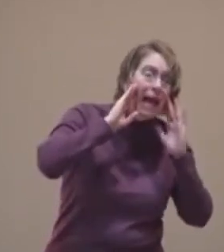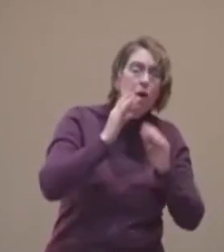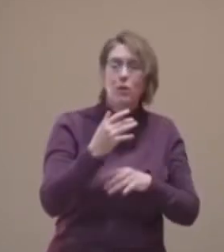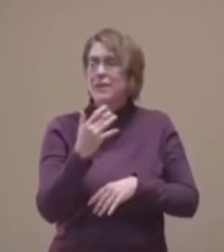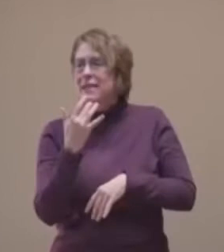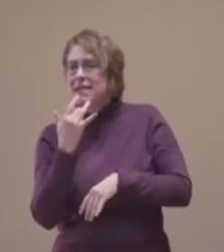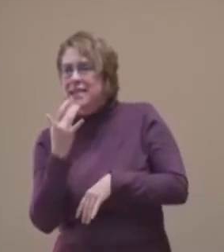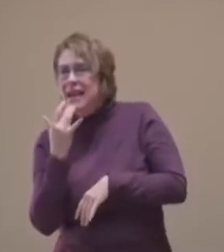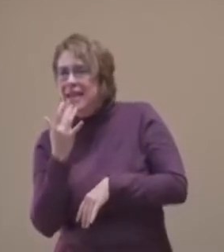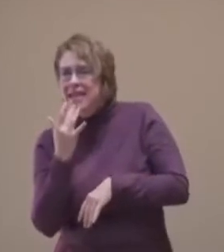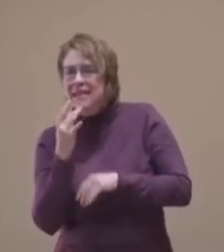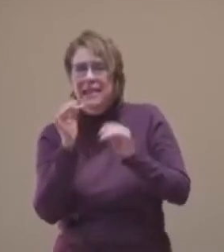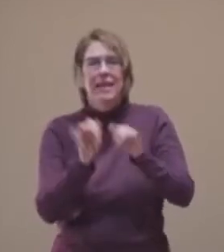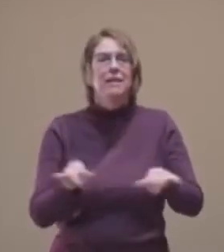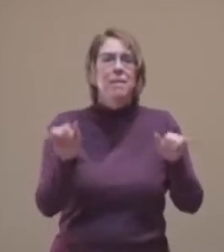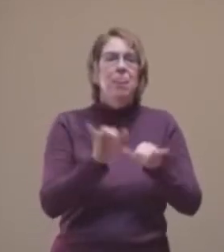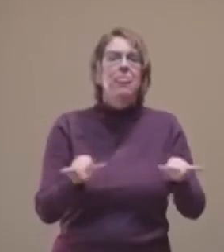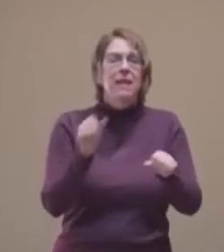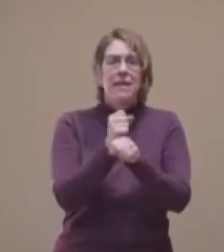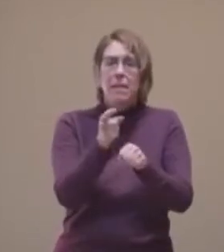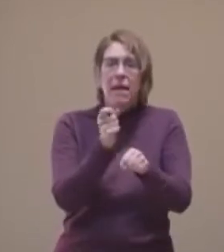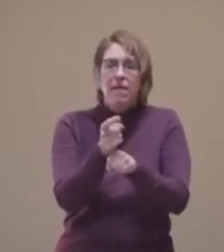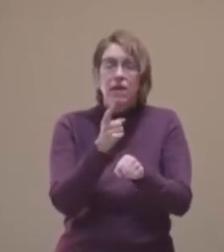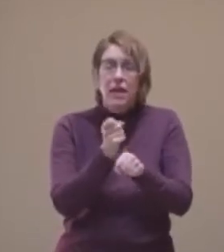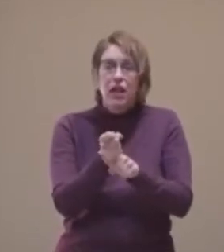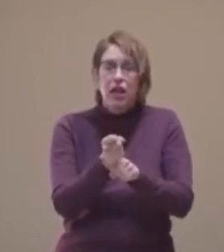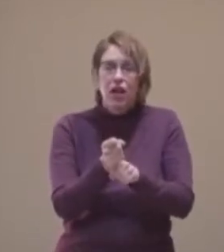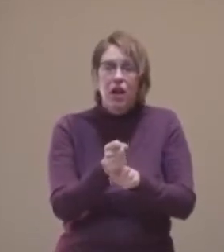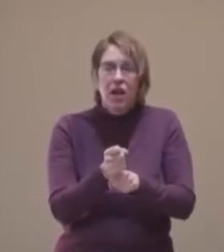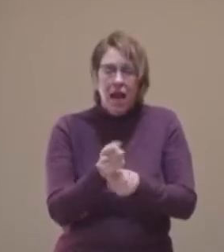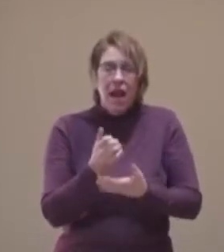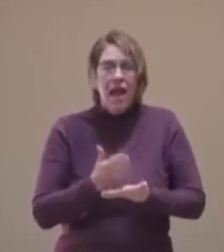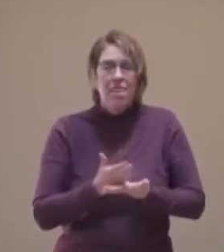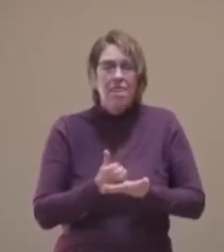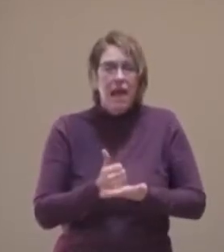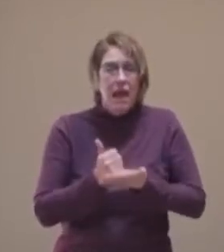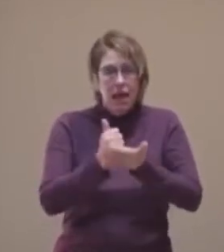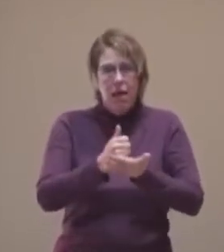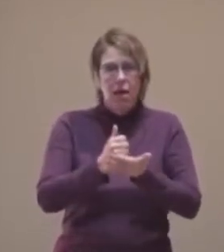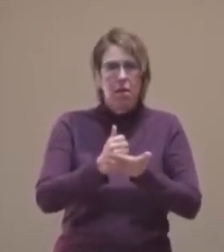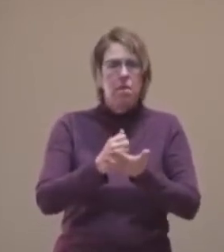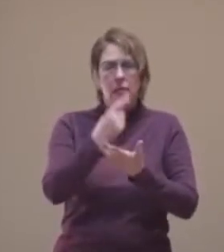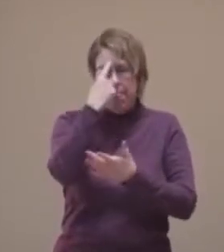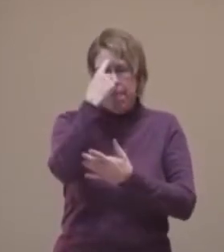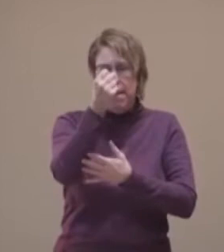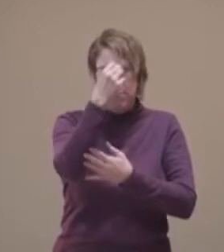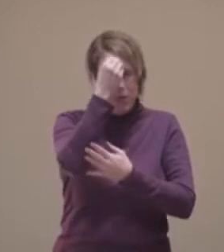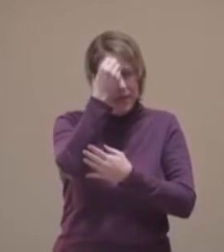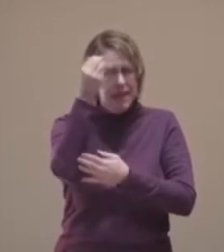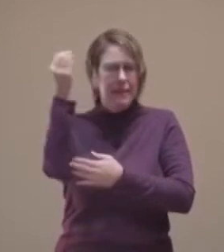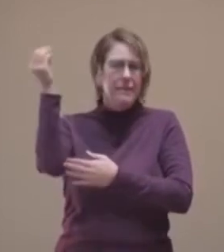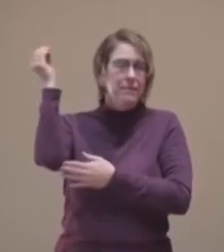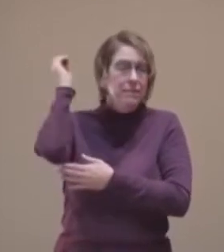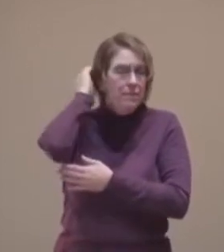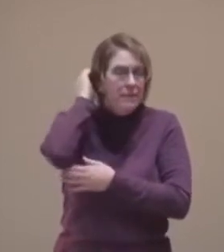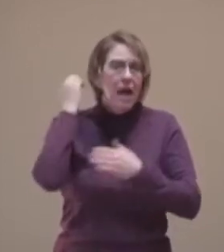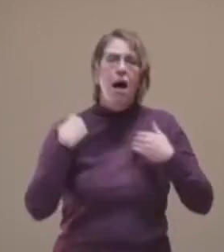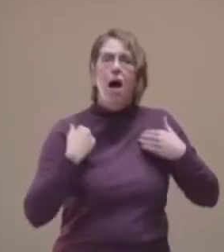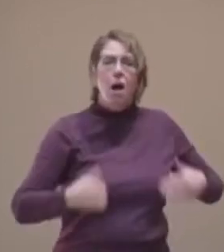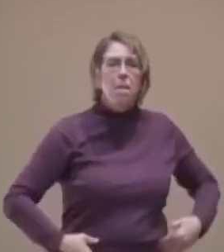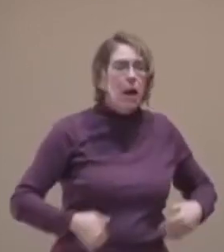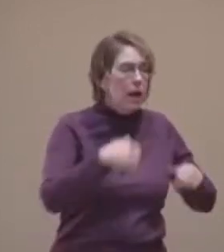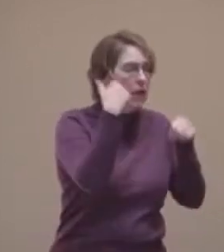to year, and they act to cement those memories and create those layers so our bodies remember. Our